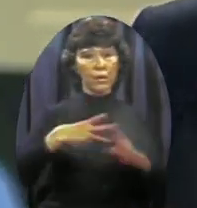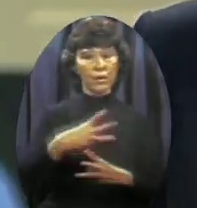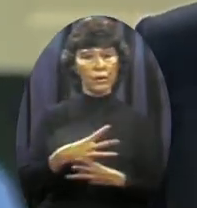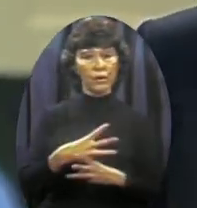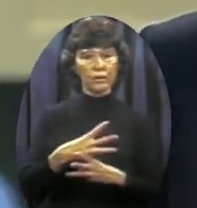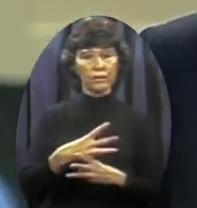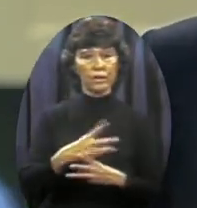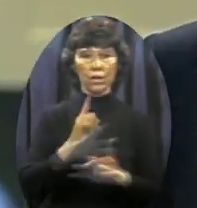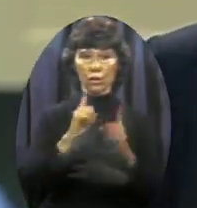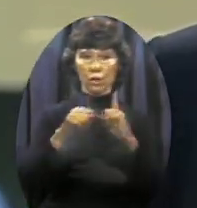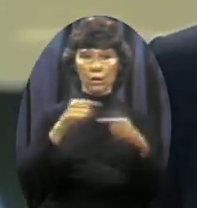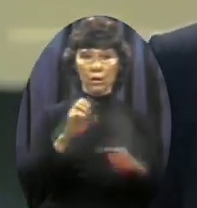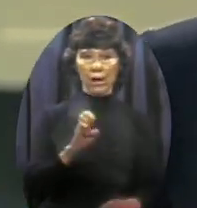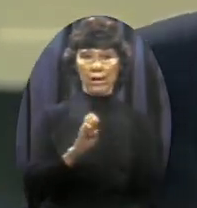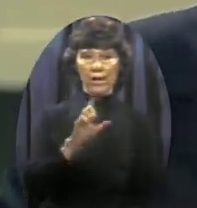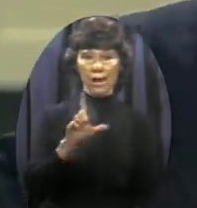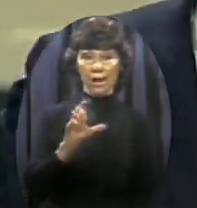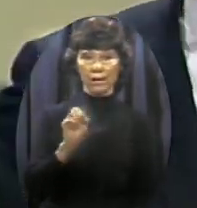Salvador